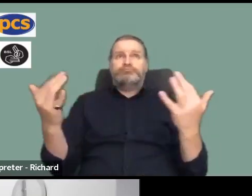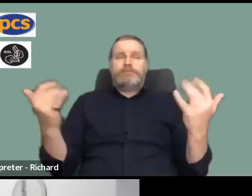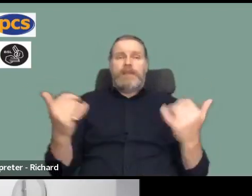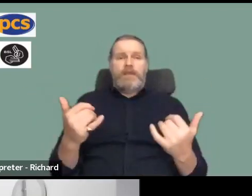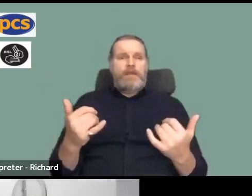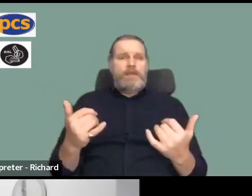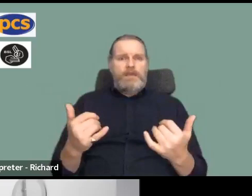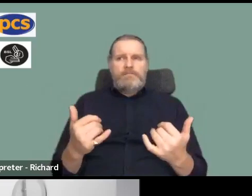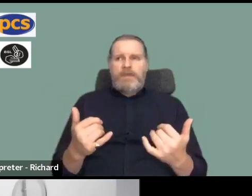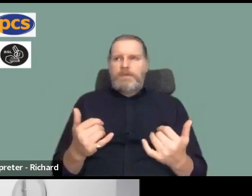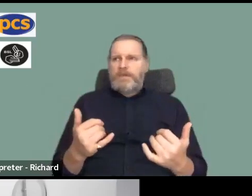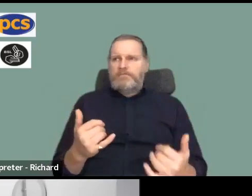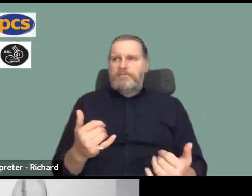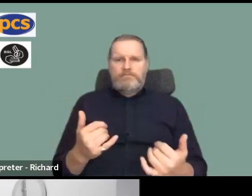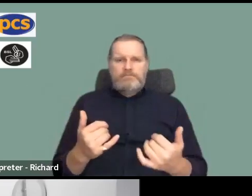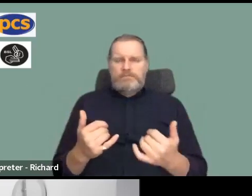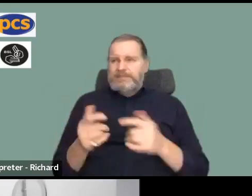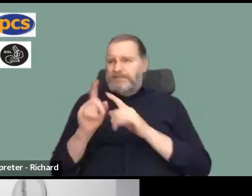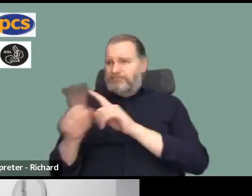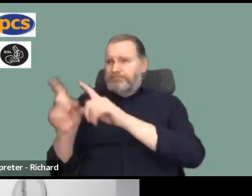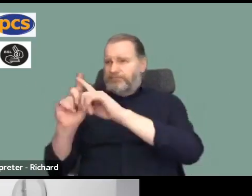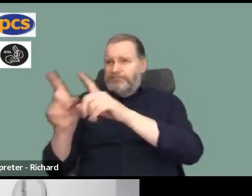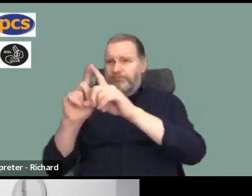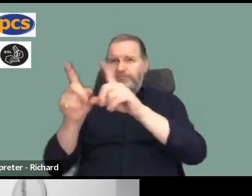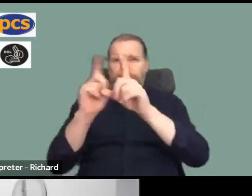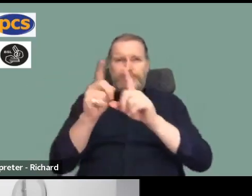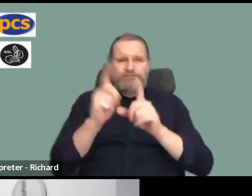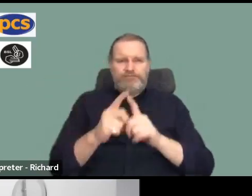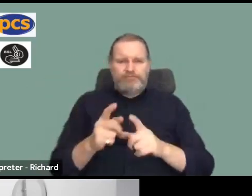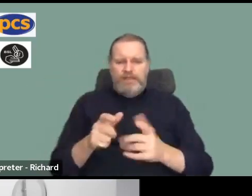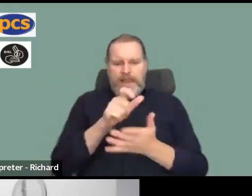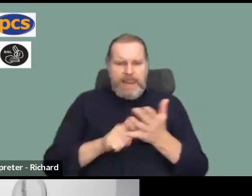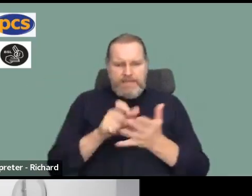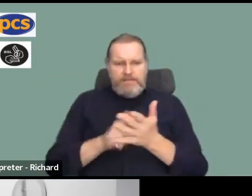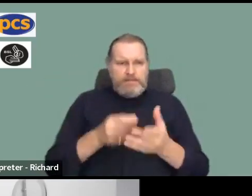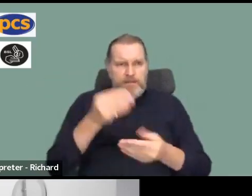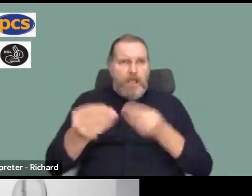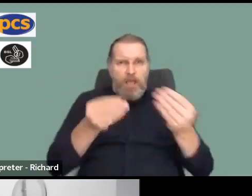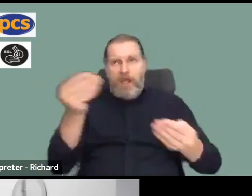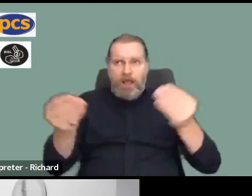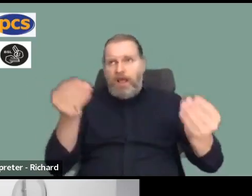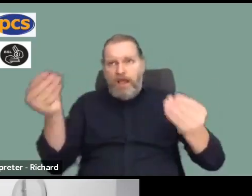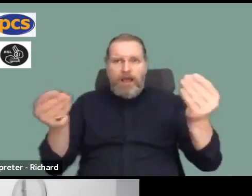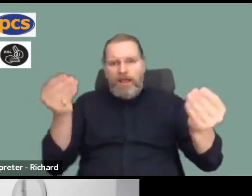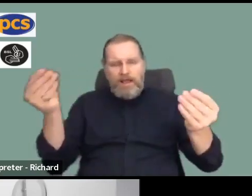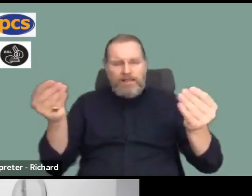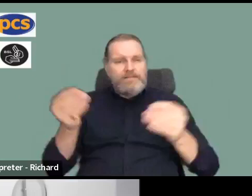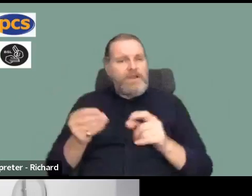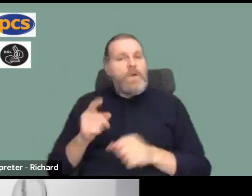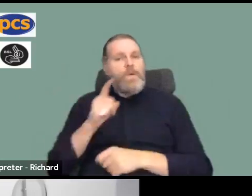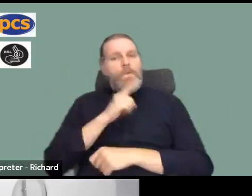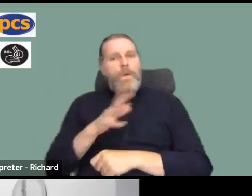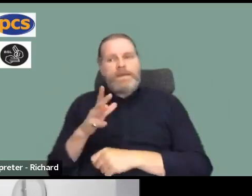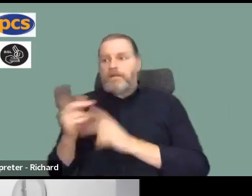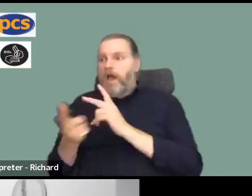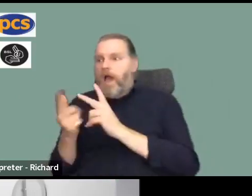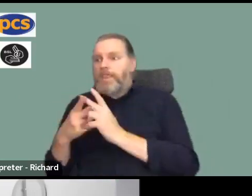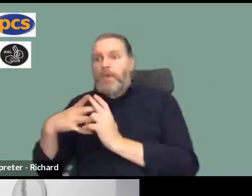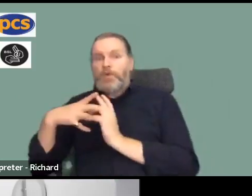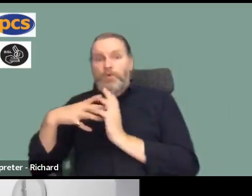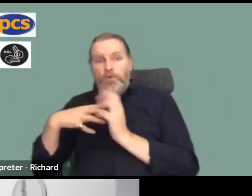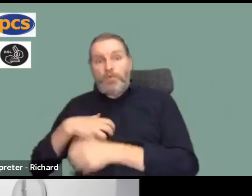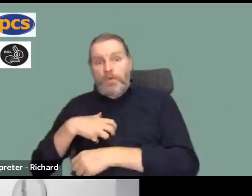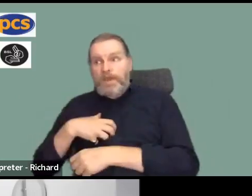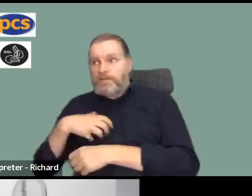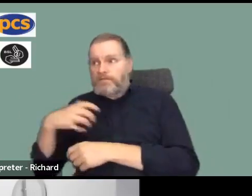where there may be four or five different employers for example just imagine if we got colleagues from other employers in the same building leafleting with us it would